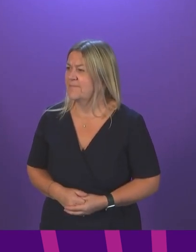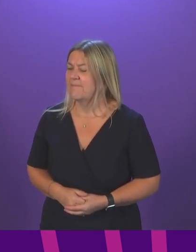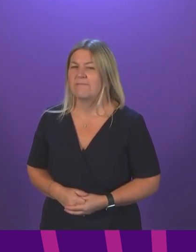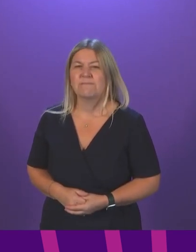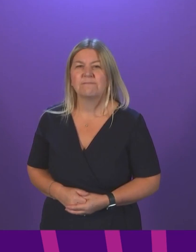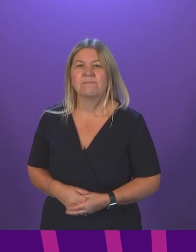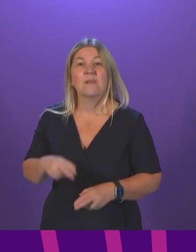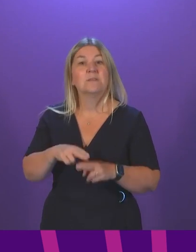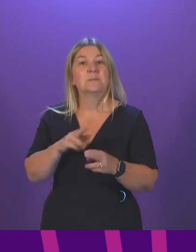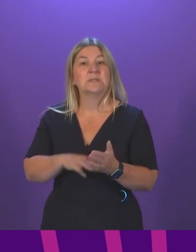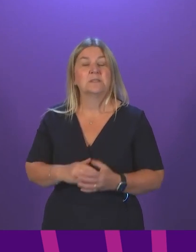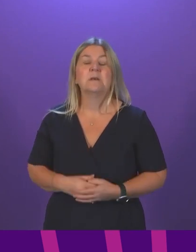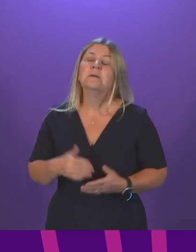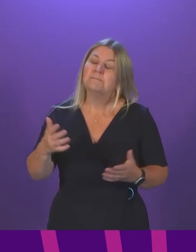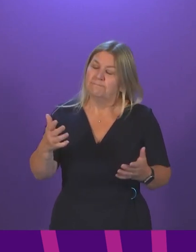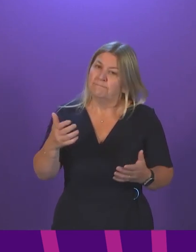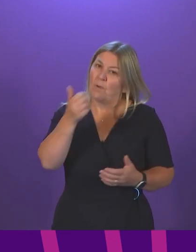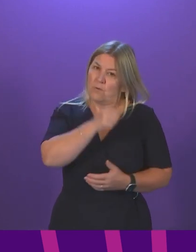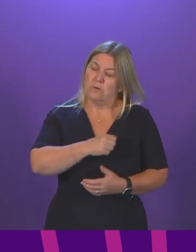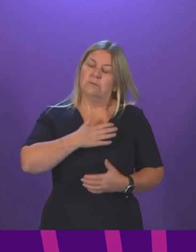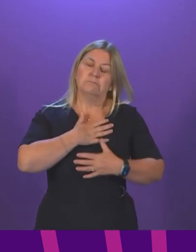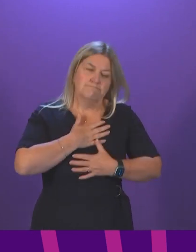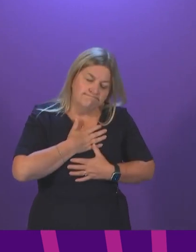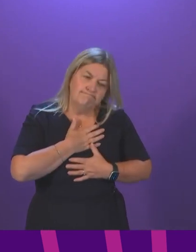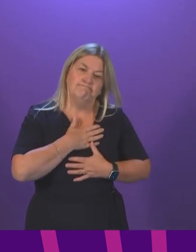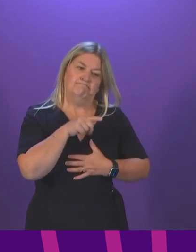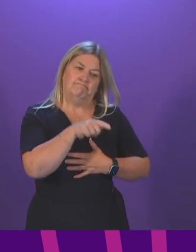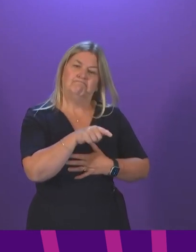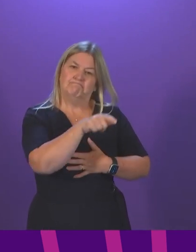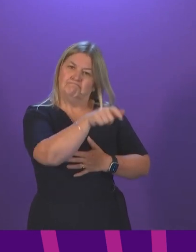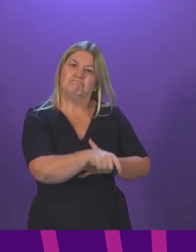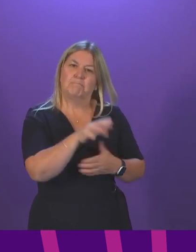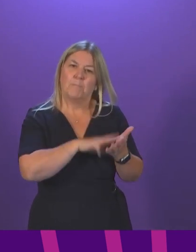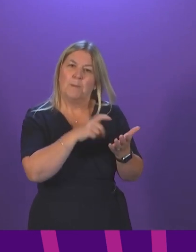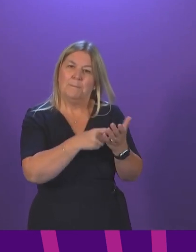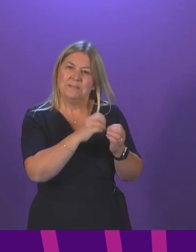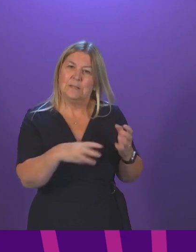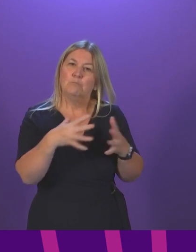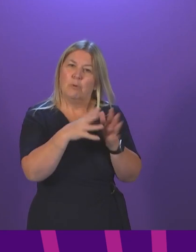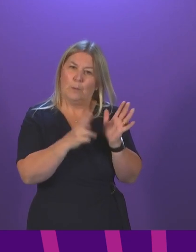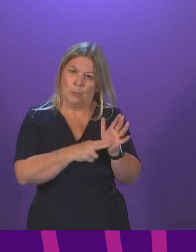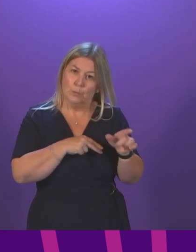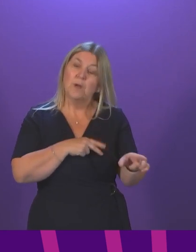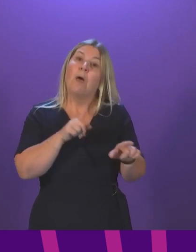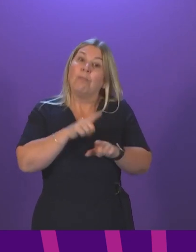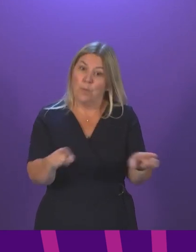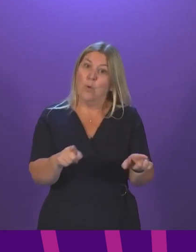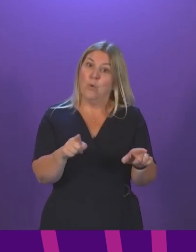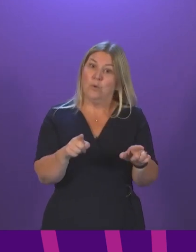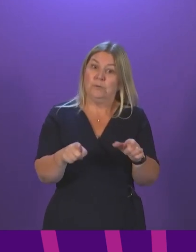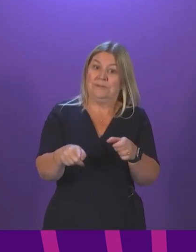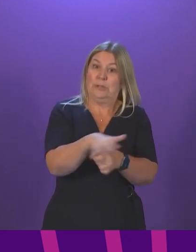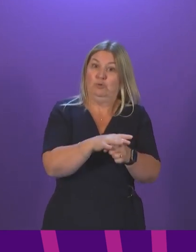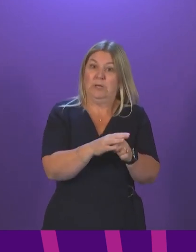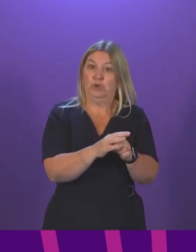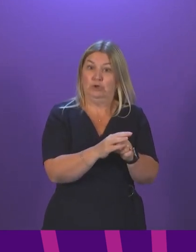condolences are with Mr Brown. The individual cases that are reported in the media this morning obviously require to be fully